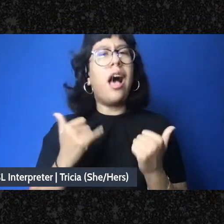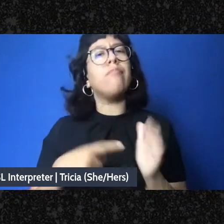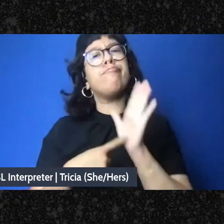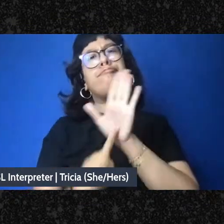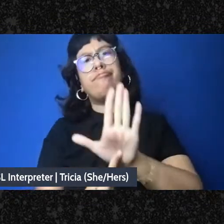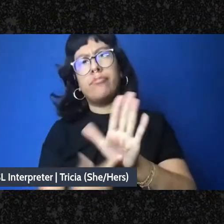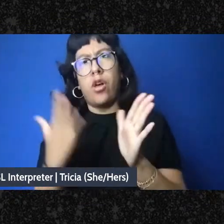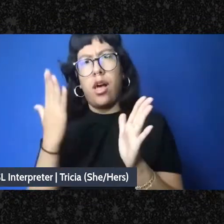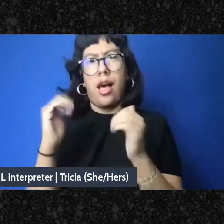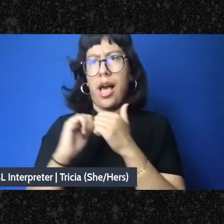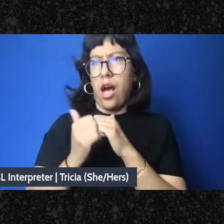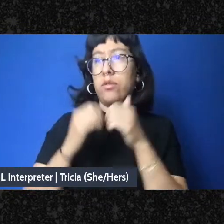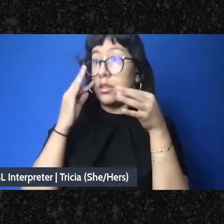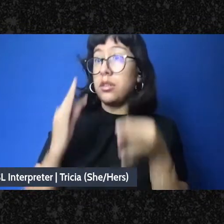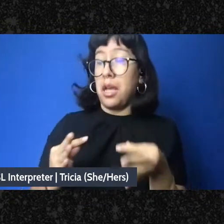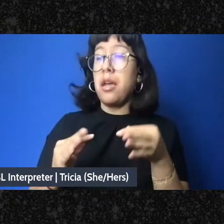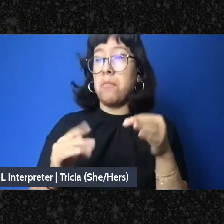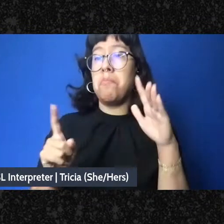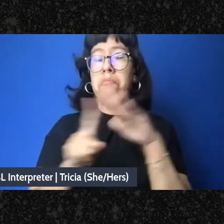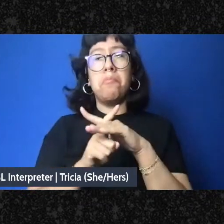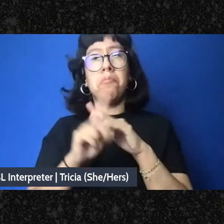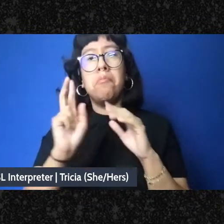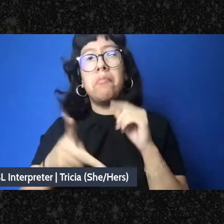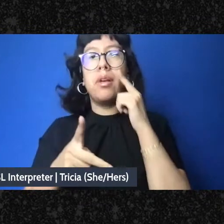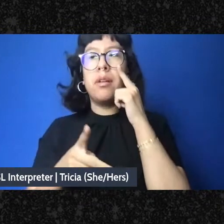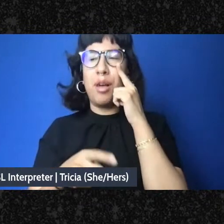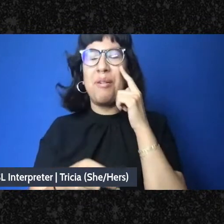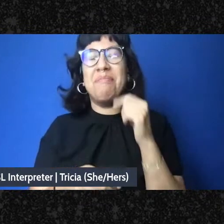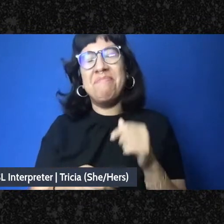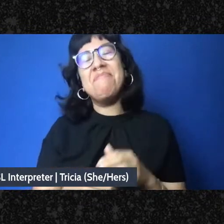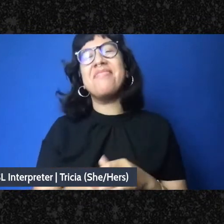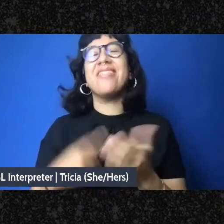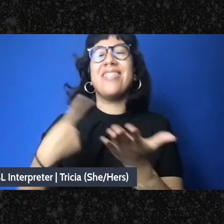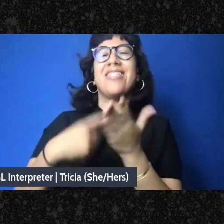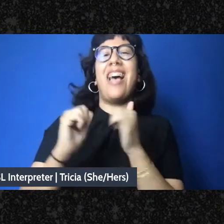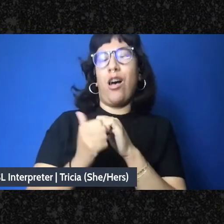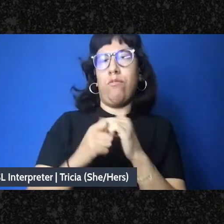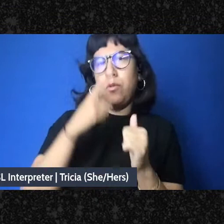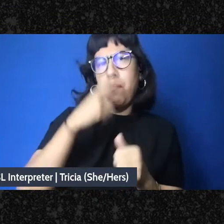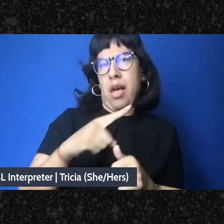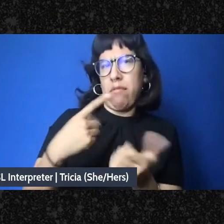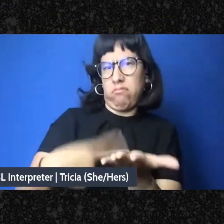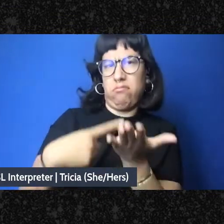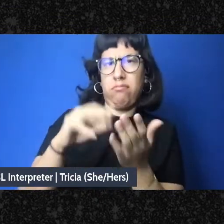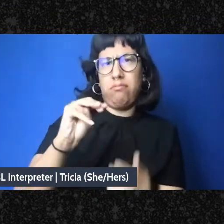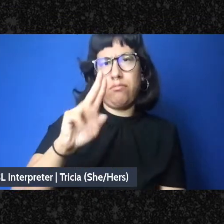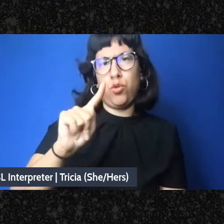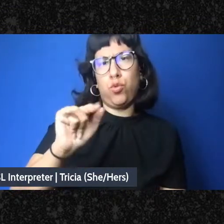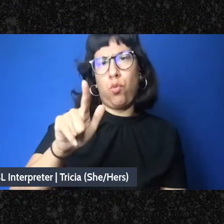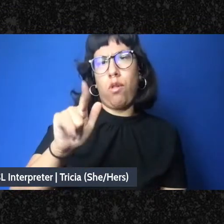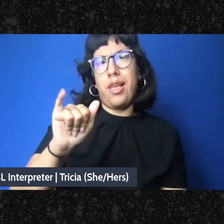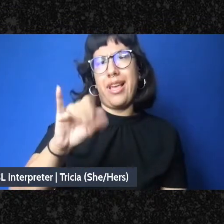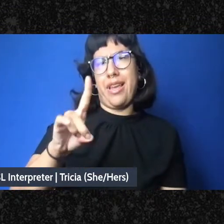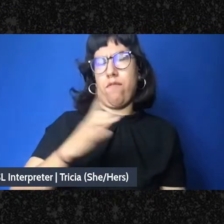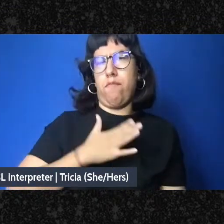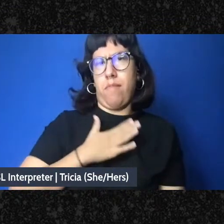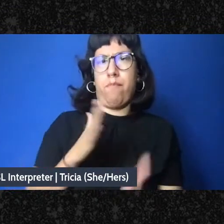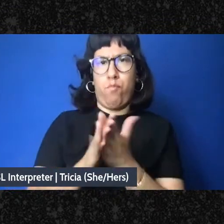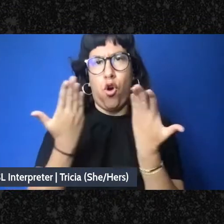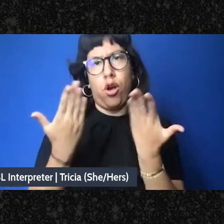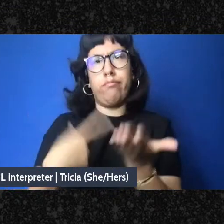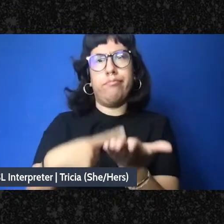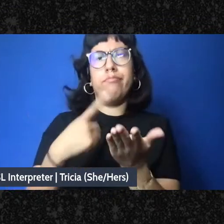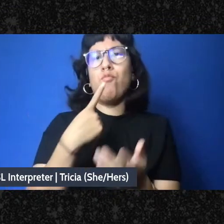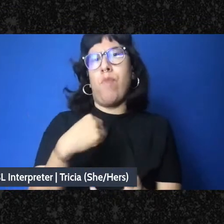Philip asked me if I would do an event about my book, Mutual Aid for Redmay. And I realized that what would interest me the most